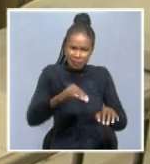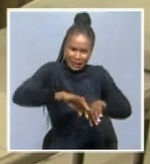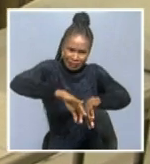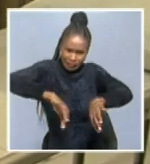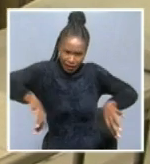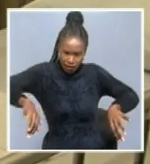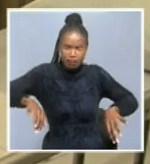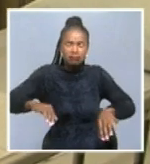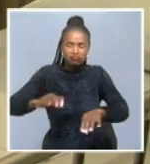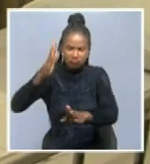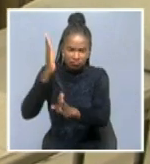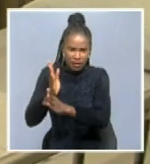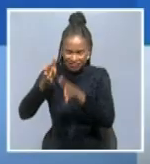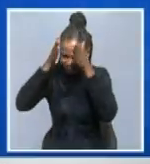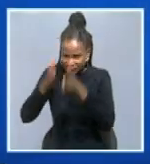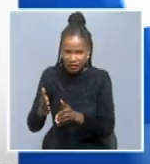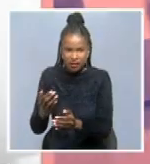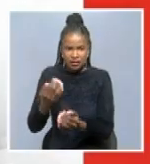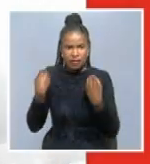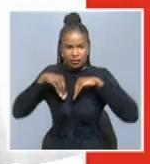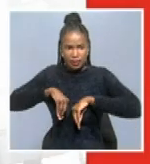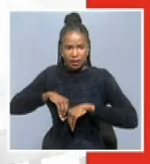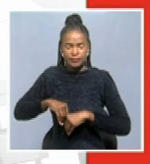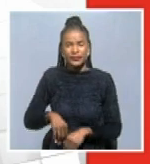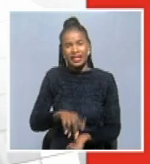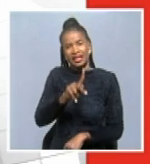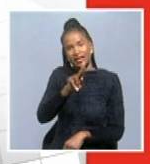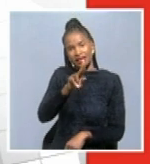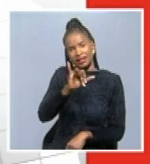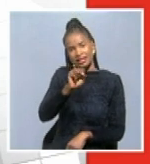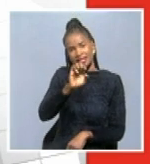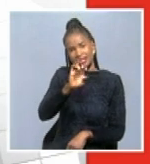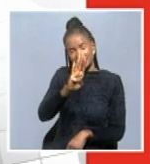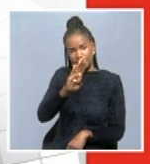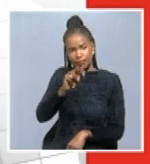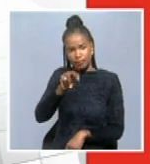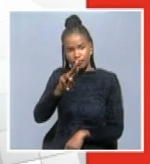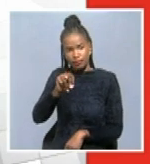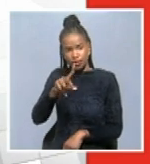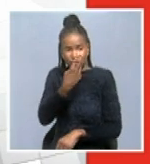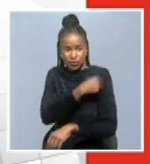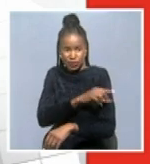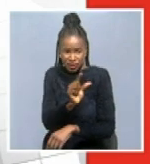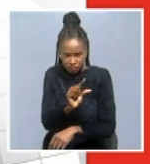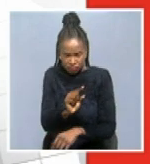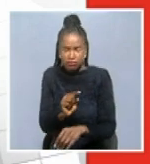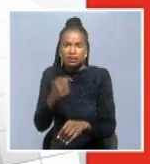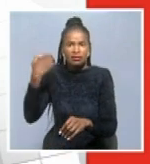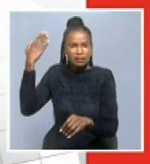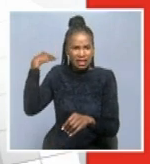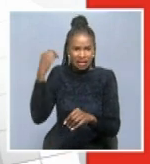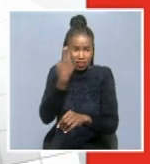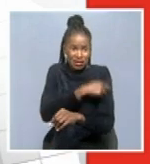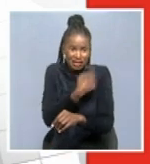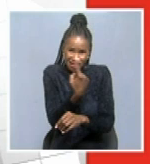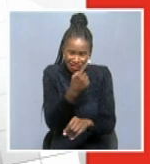we also converted the equipment clinics into the isolation facility, which is about